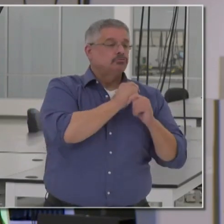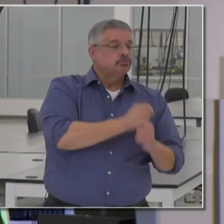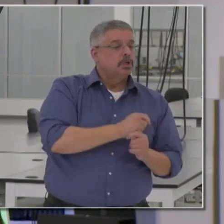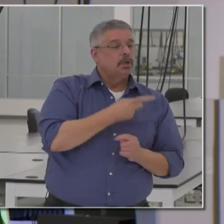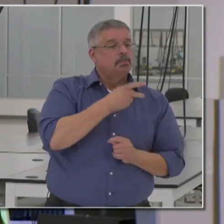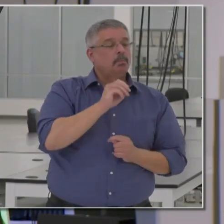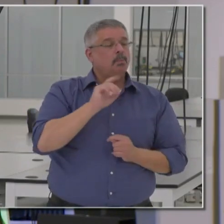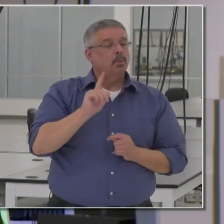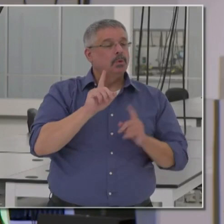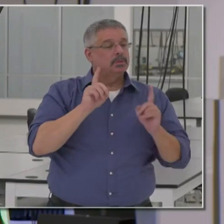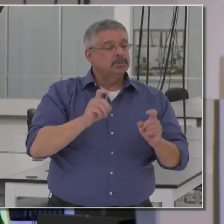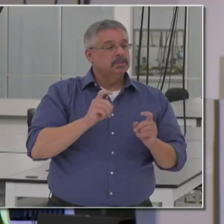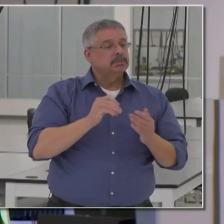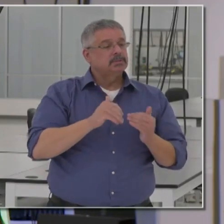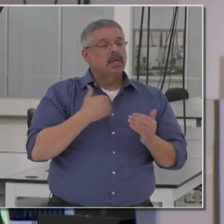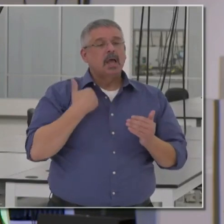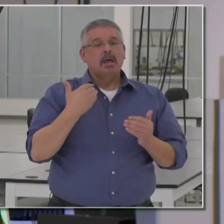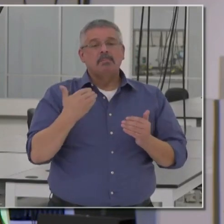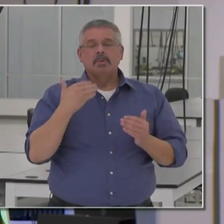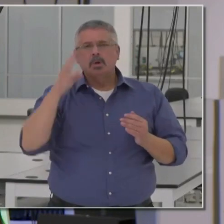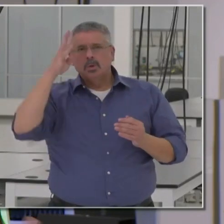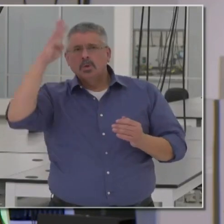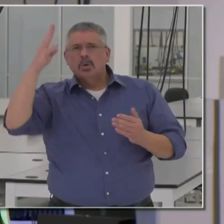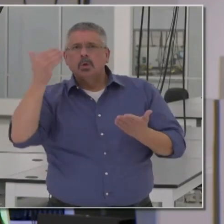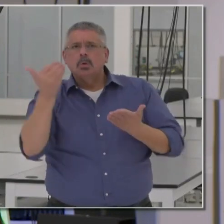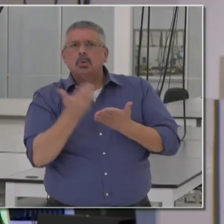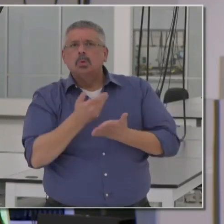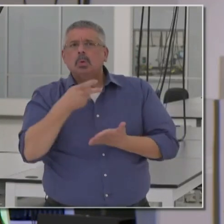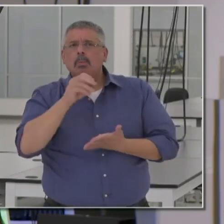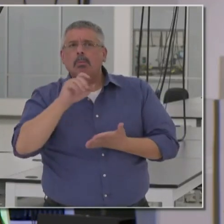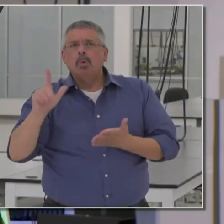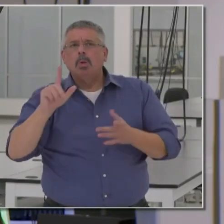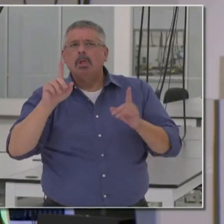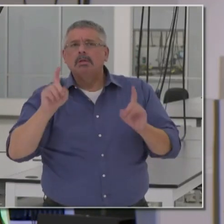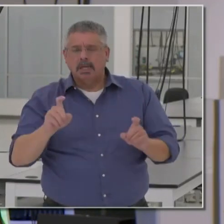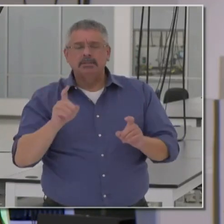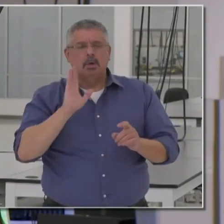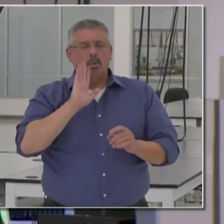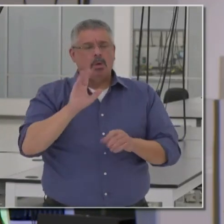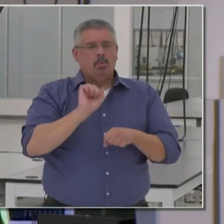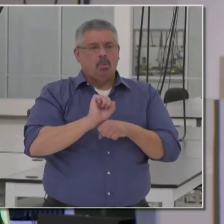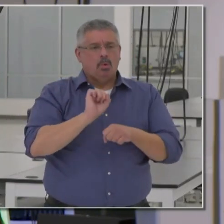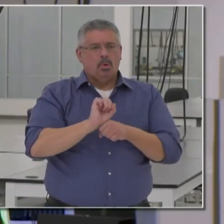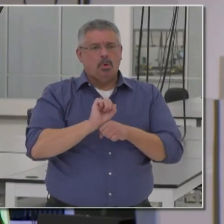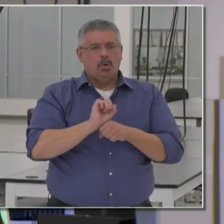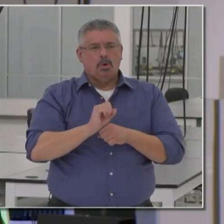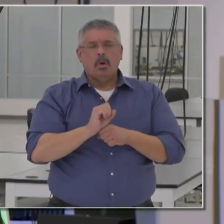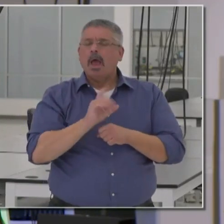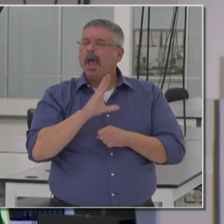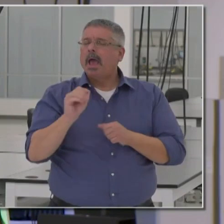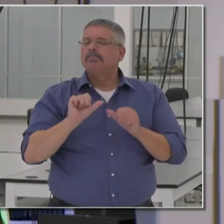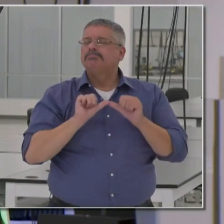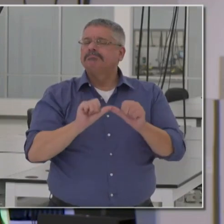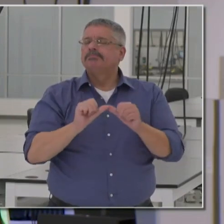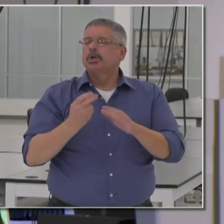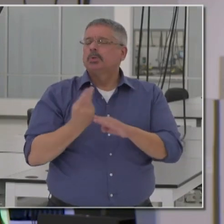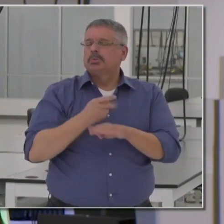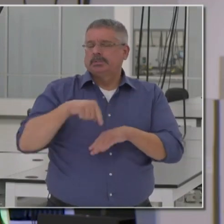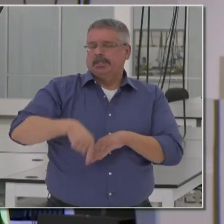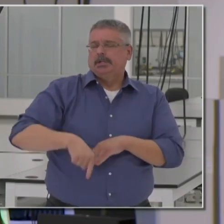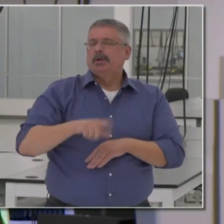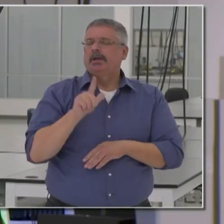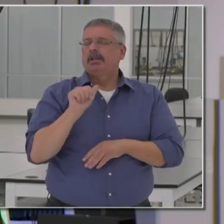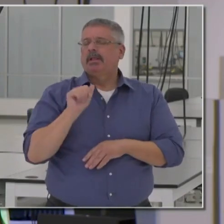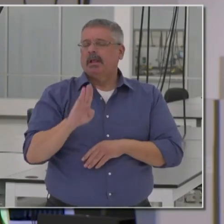pooled testing. We have some novel strategies of pooled testing that will also be working and advancing here at this